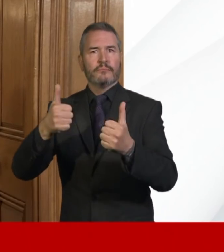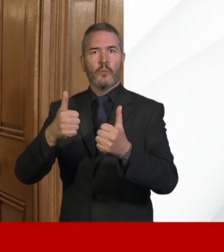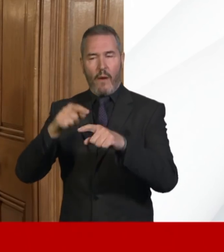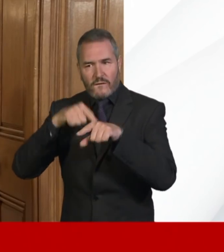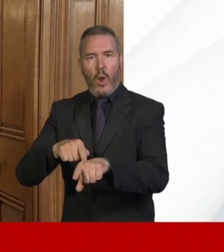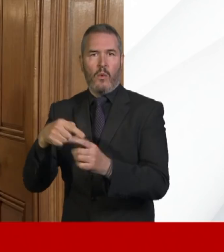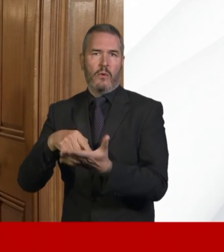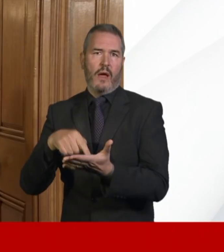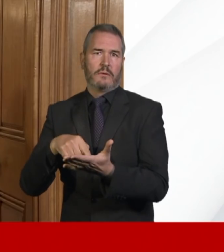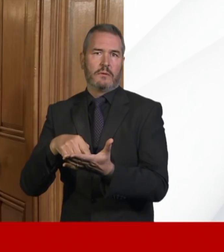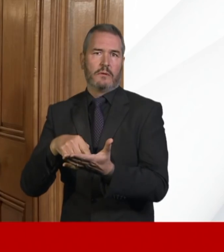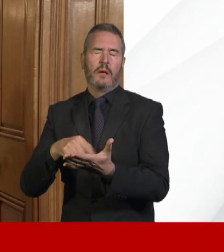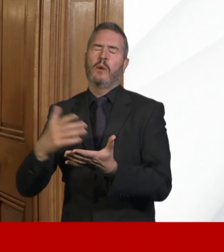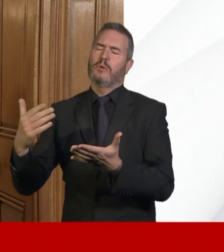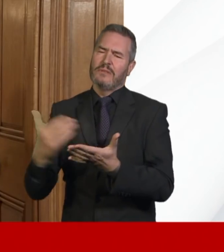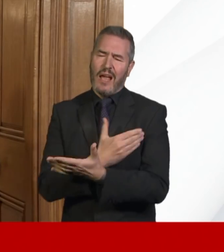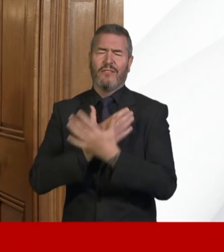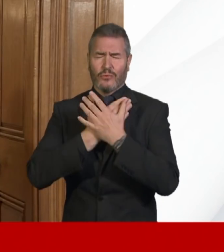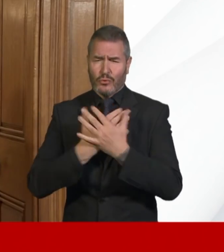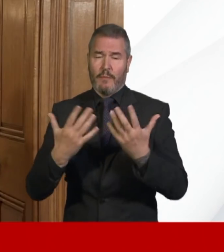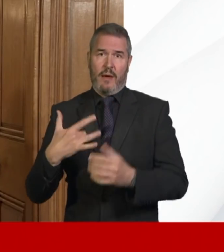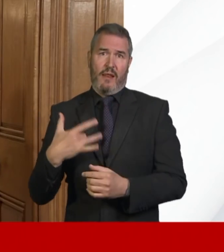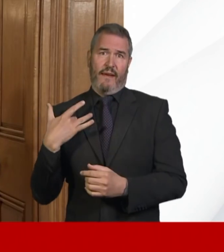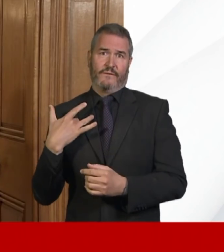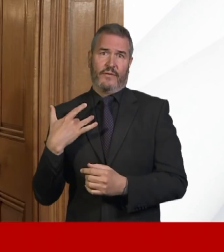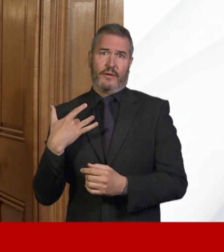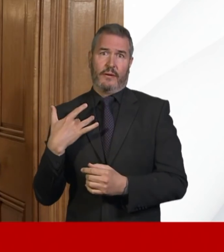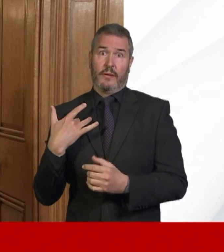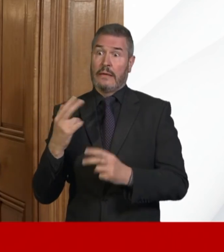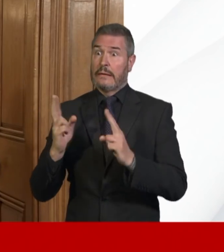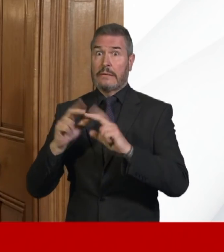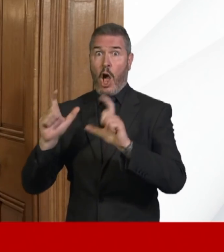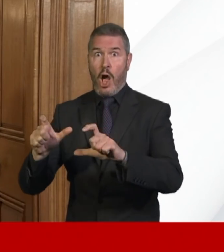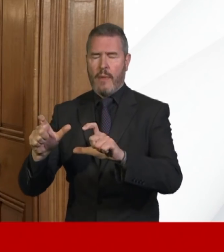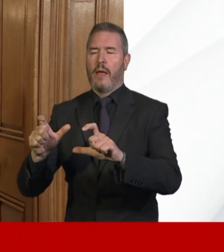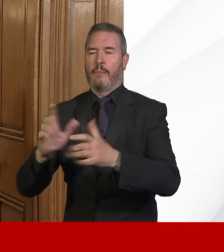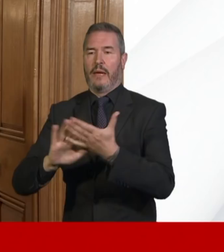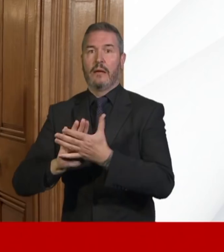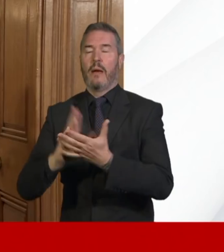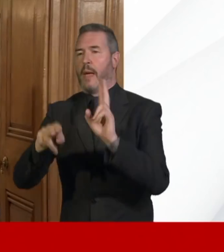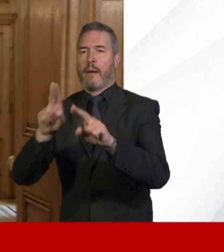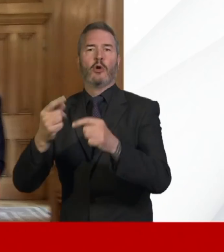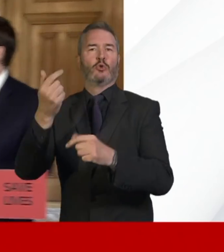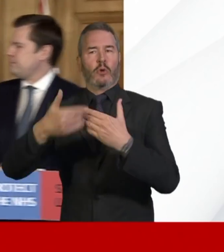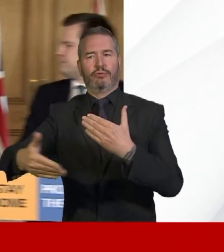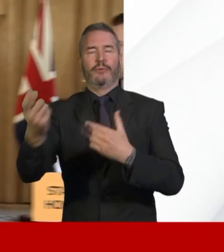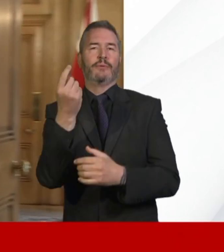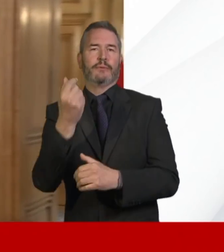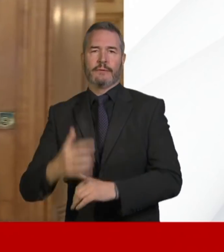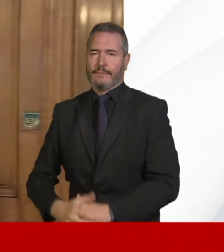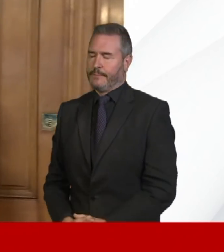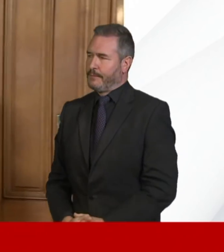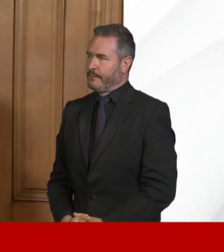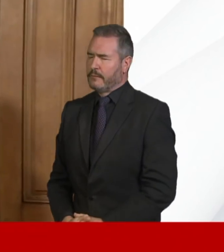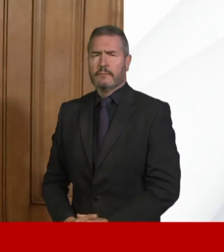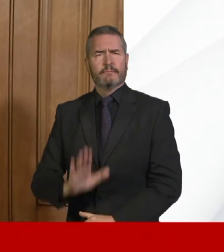advice, the more lives will be saved, and the faster we'll begin to do that. Jenny. Thank you. So